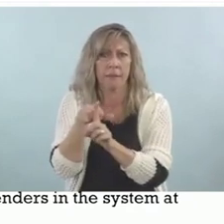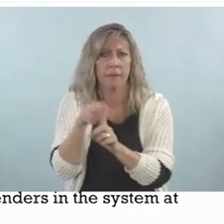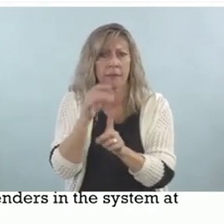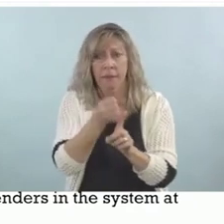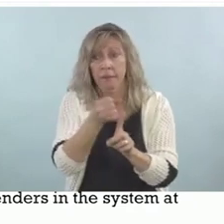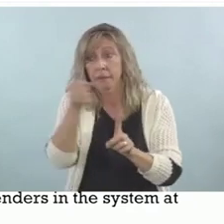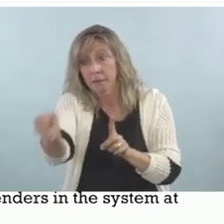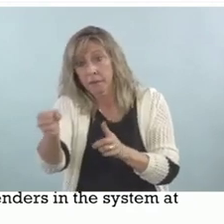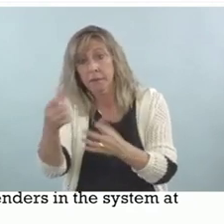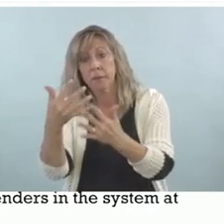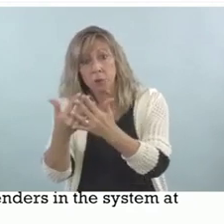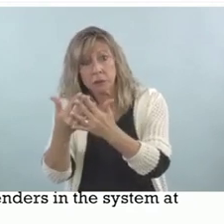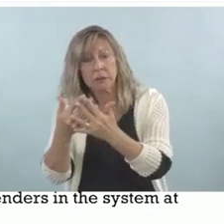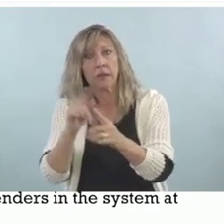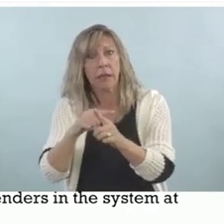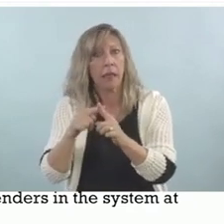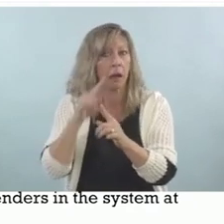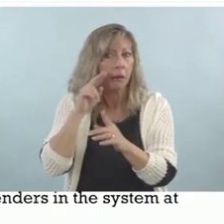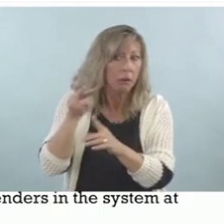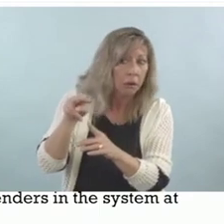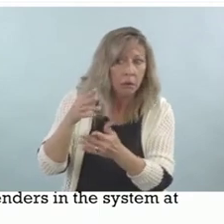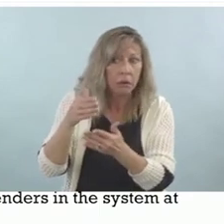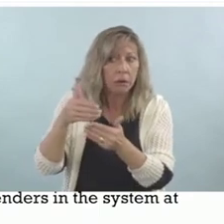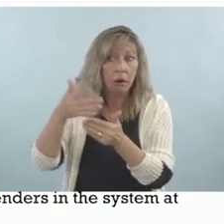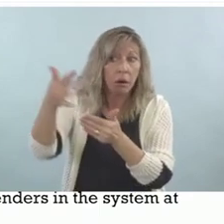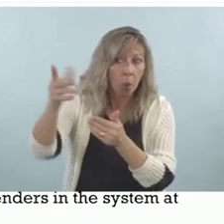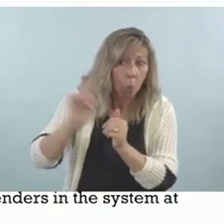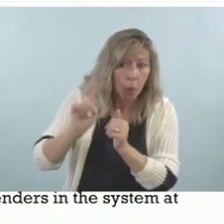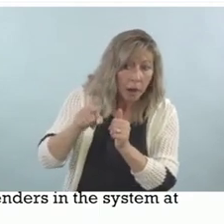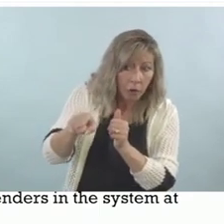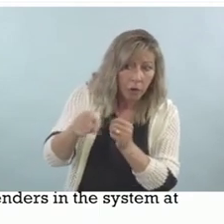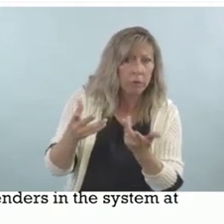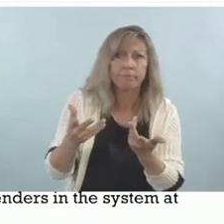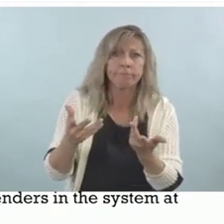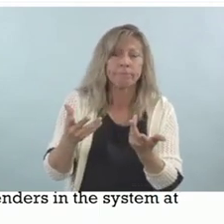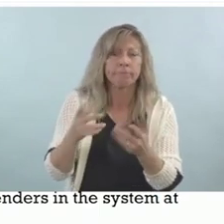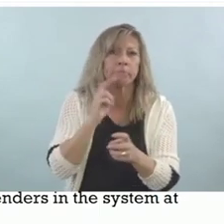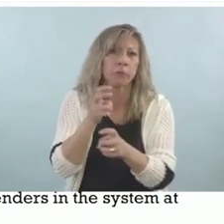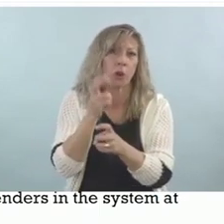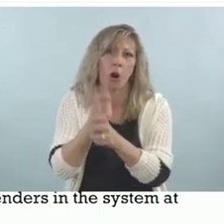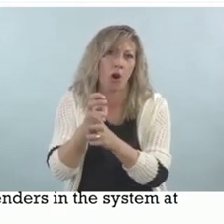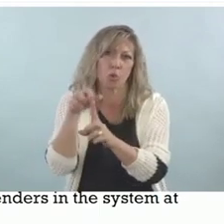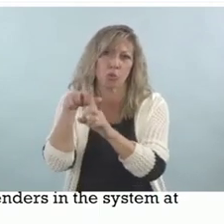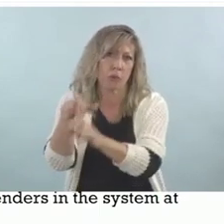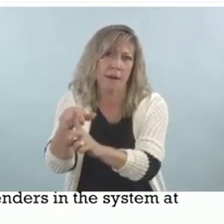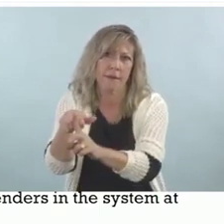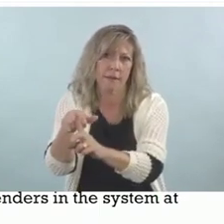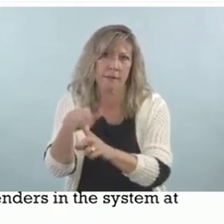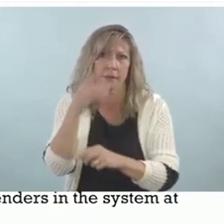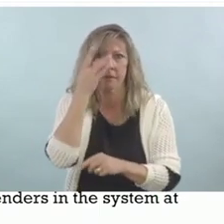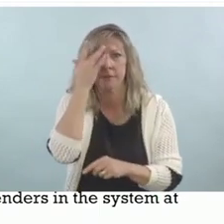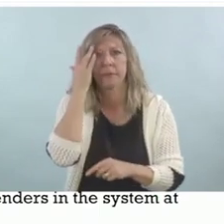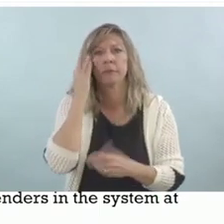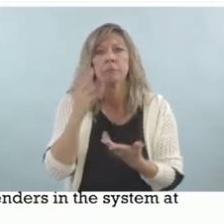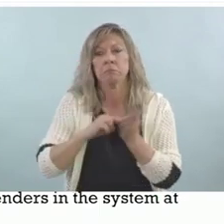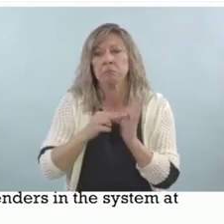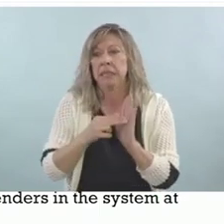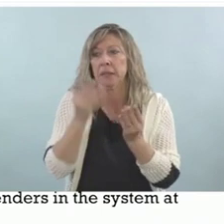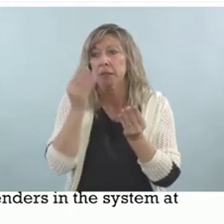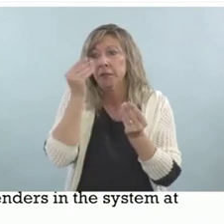follow them. So we don't always know the data about them,